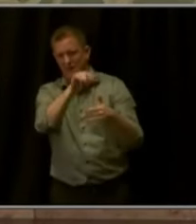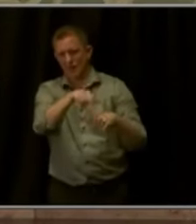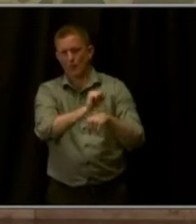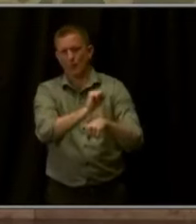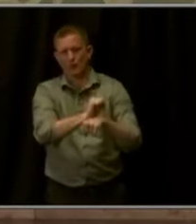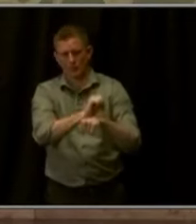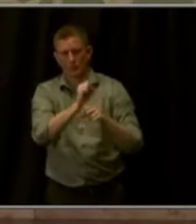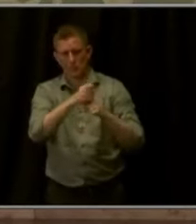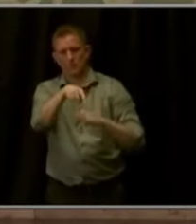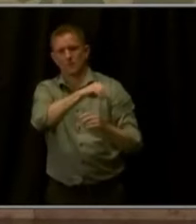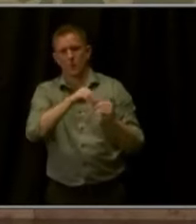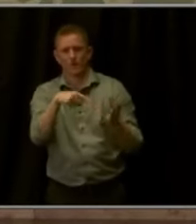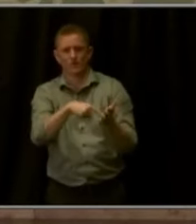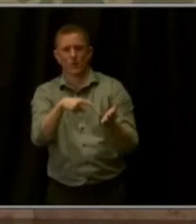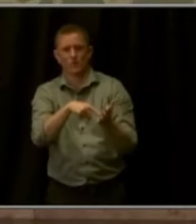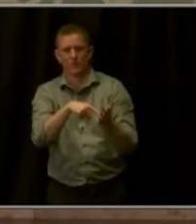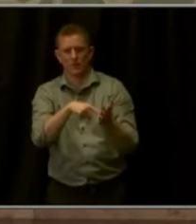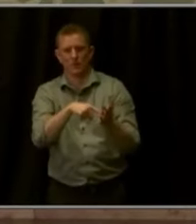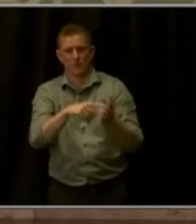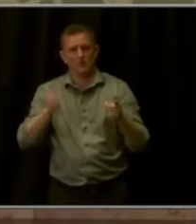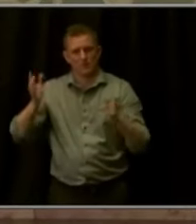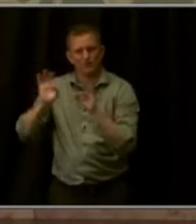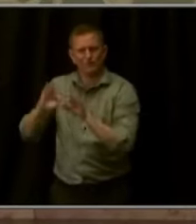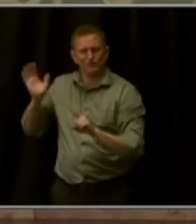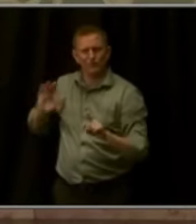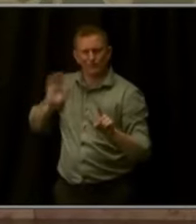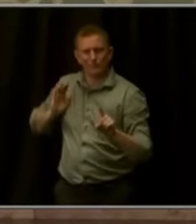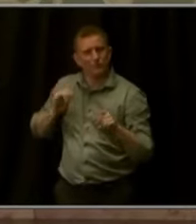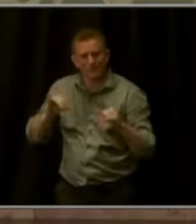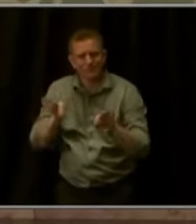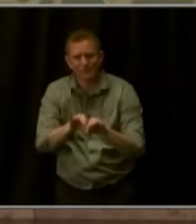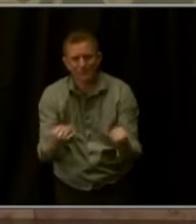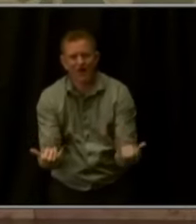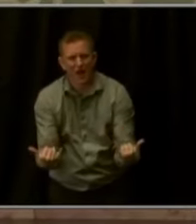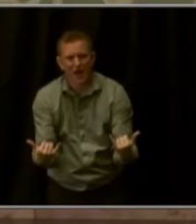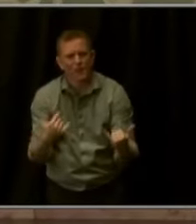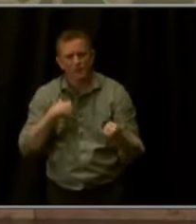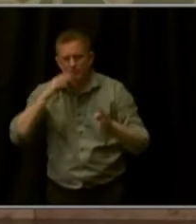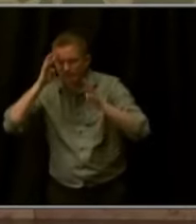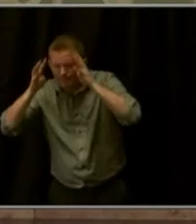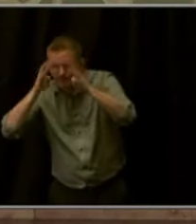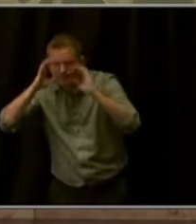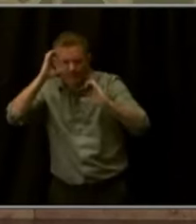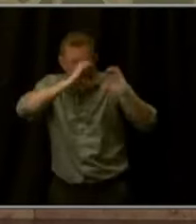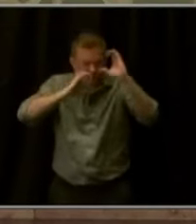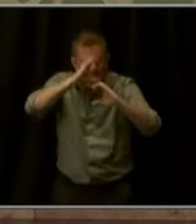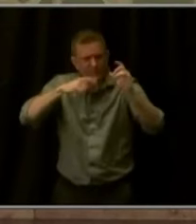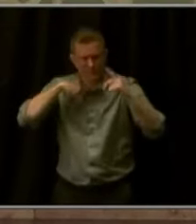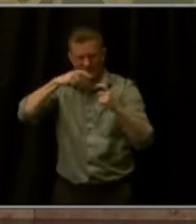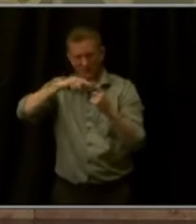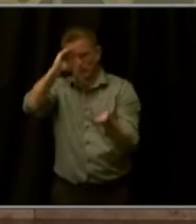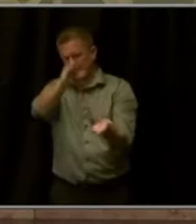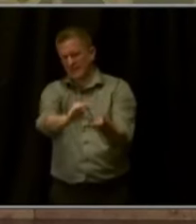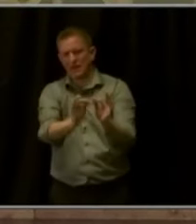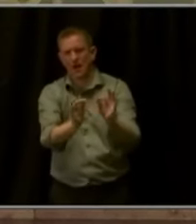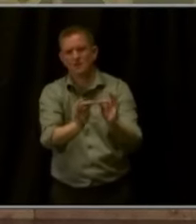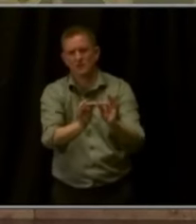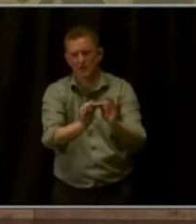important now, so we need to innovate and look for more ways to lower costs and save people money on health care.